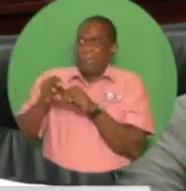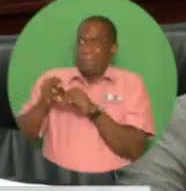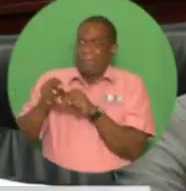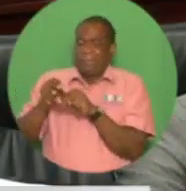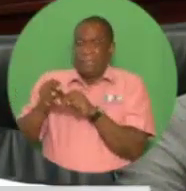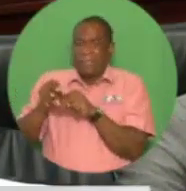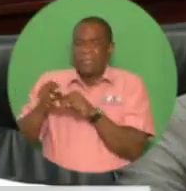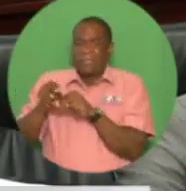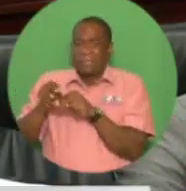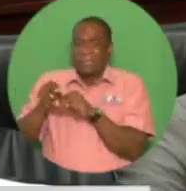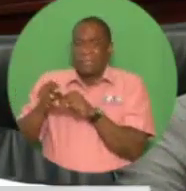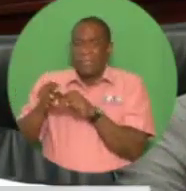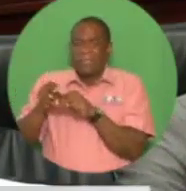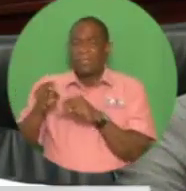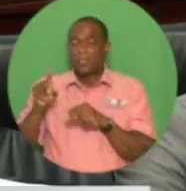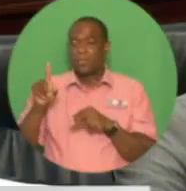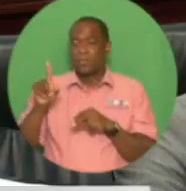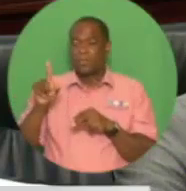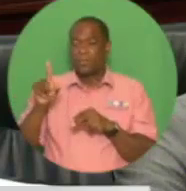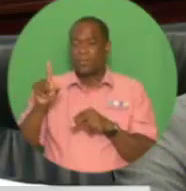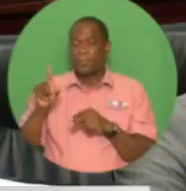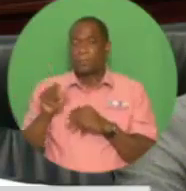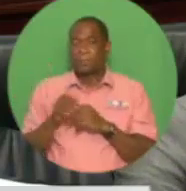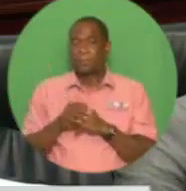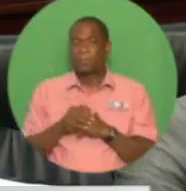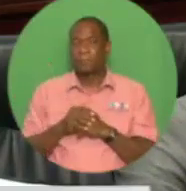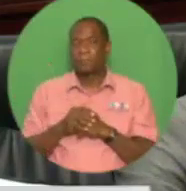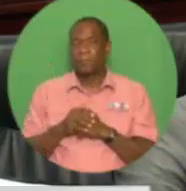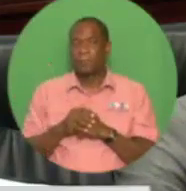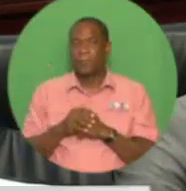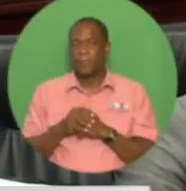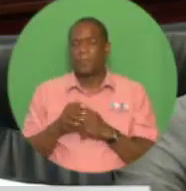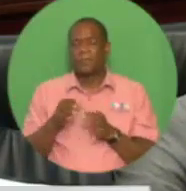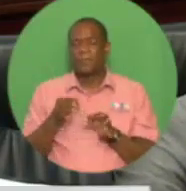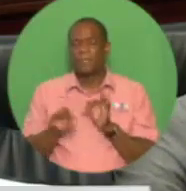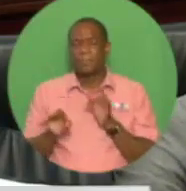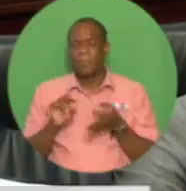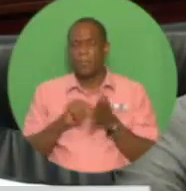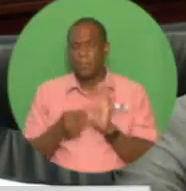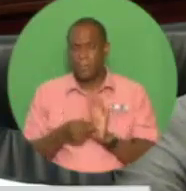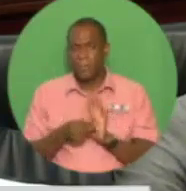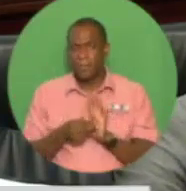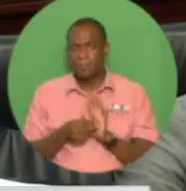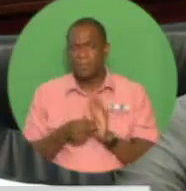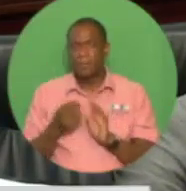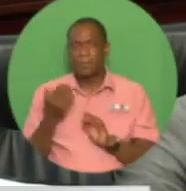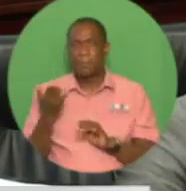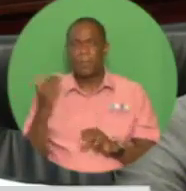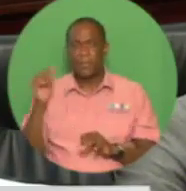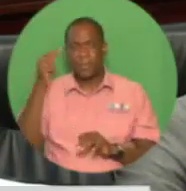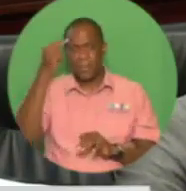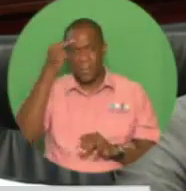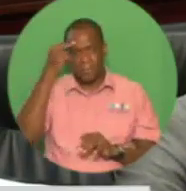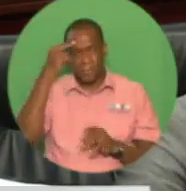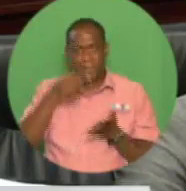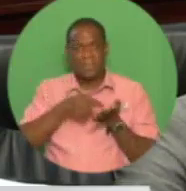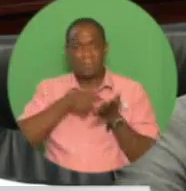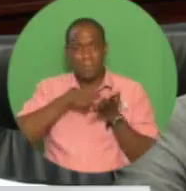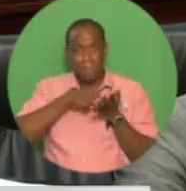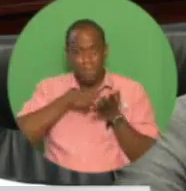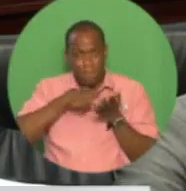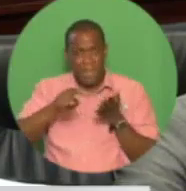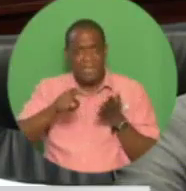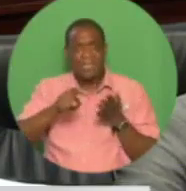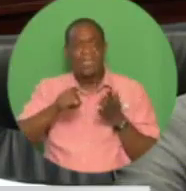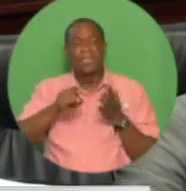billion in 2013. In simple terms, the previous administration spent up to $10